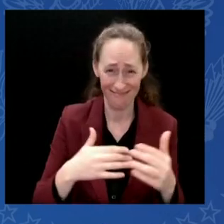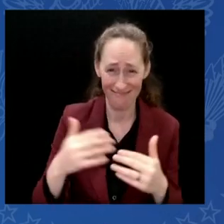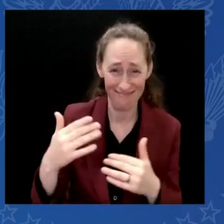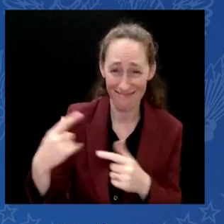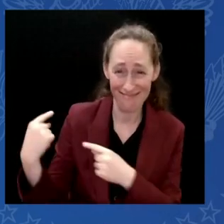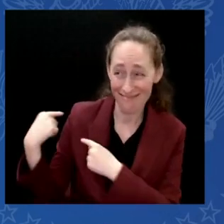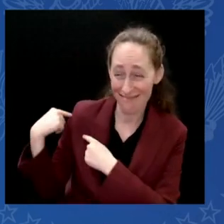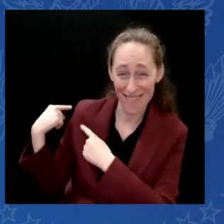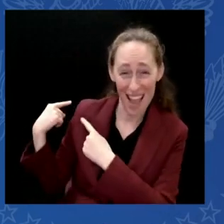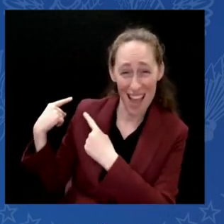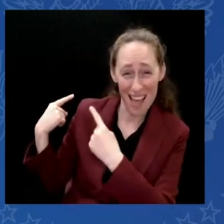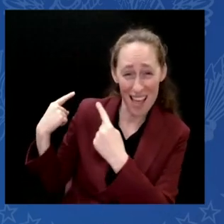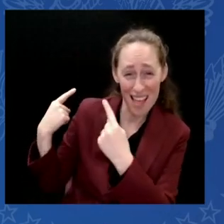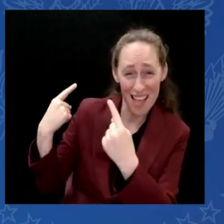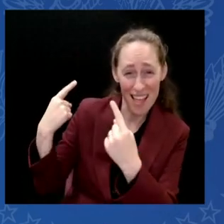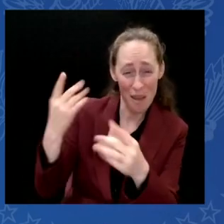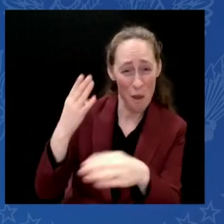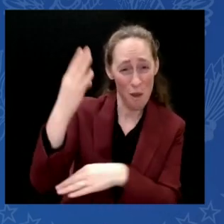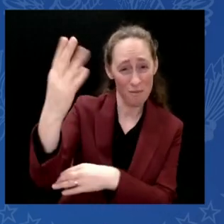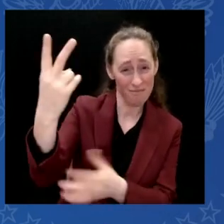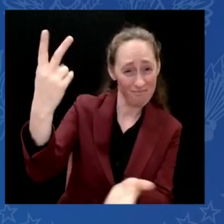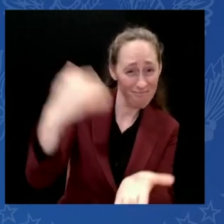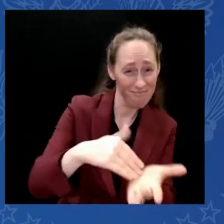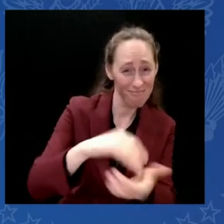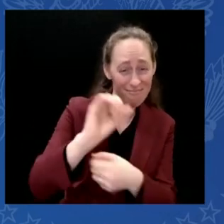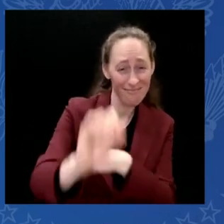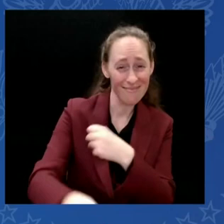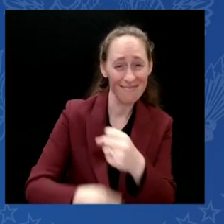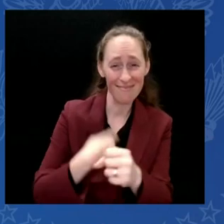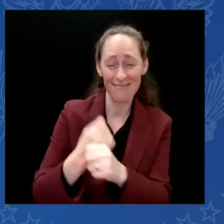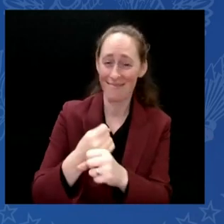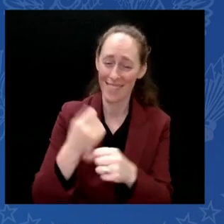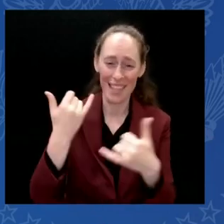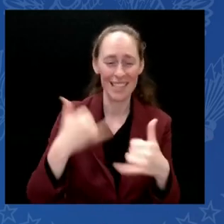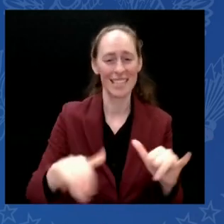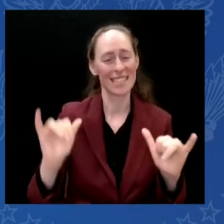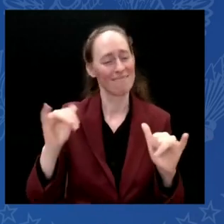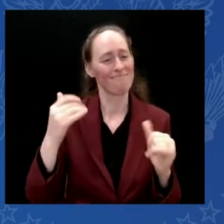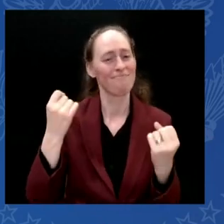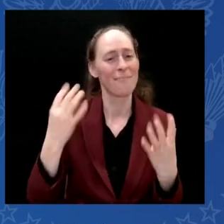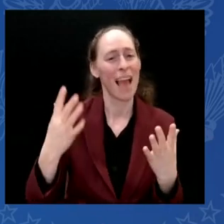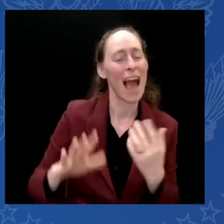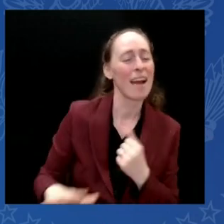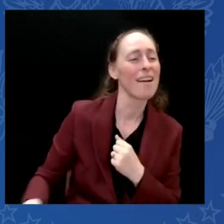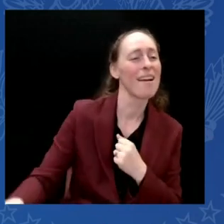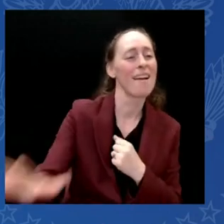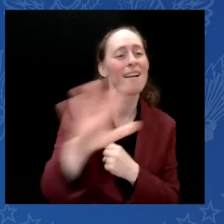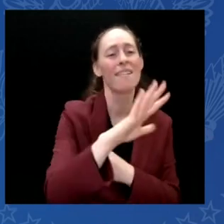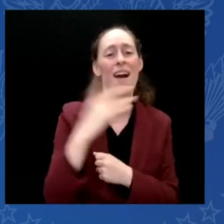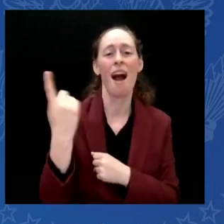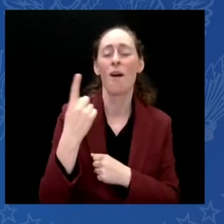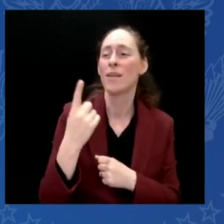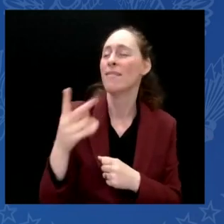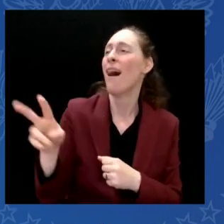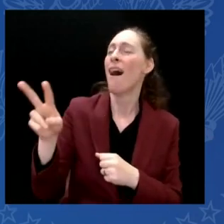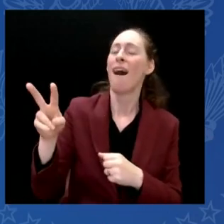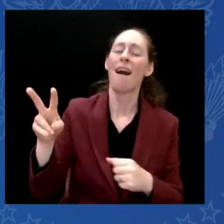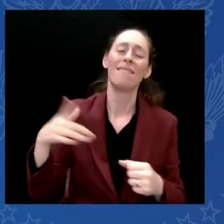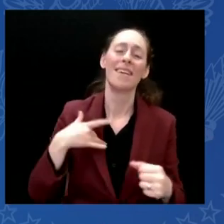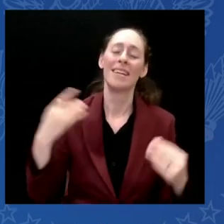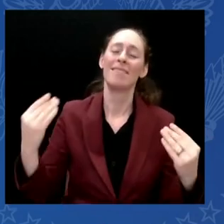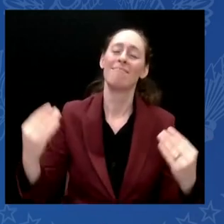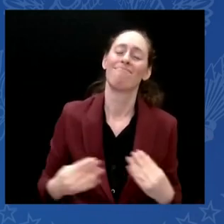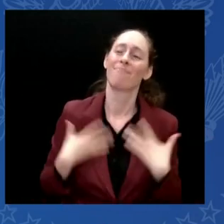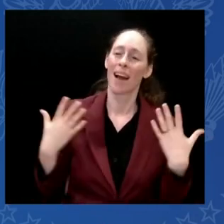The Christmas story is at the heart of the Christmas Christian faith. But the messages of hope, love, peace, and